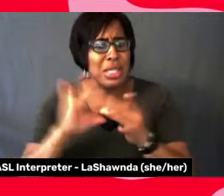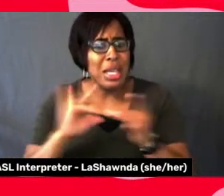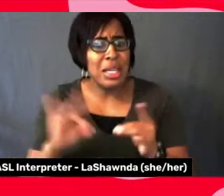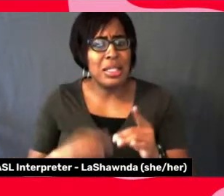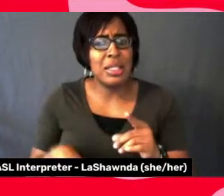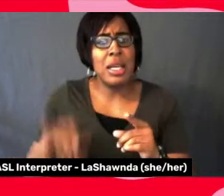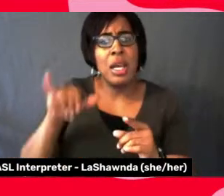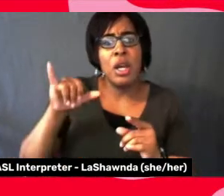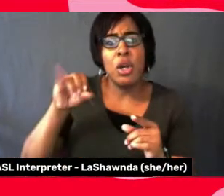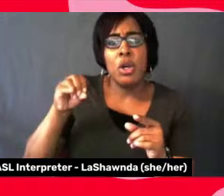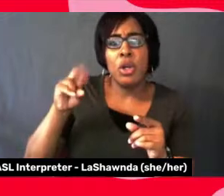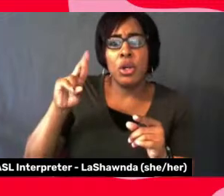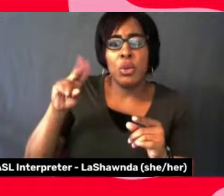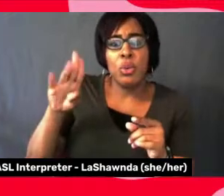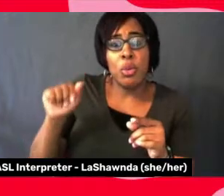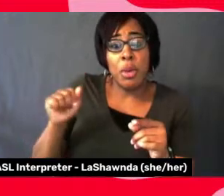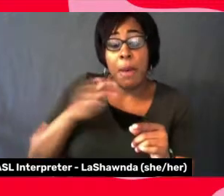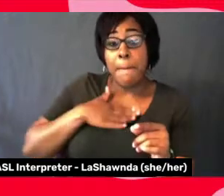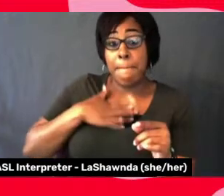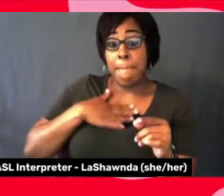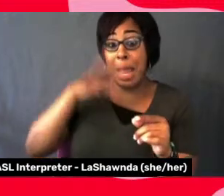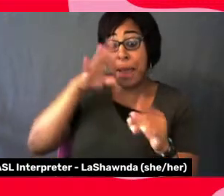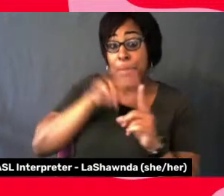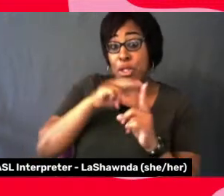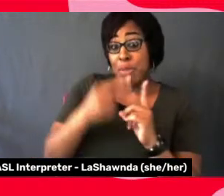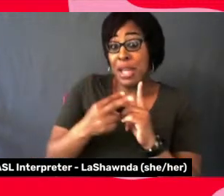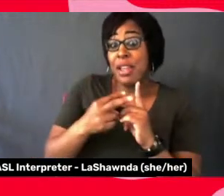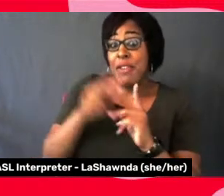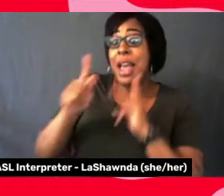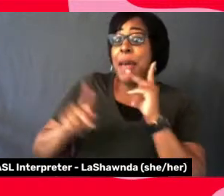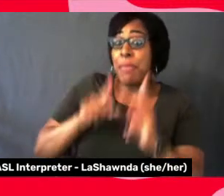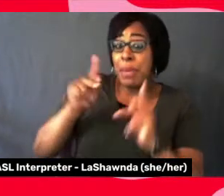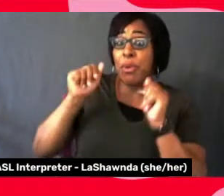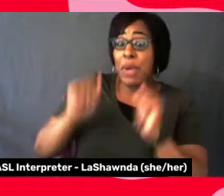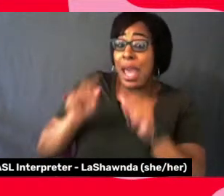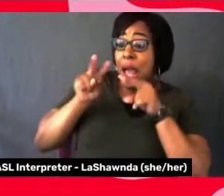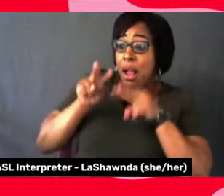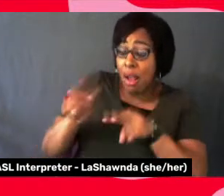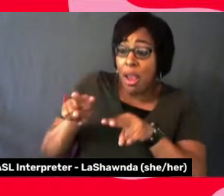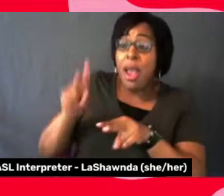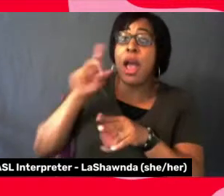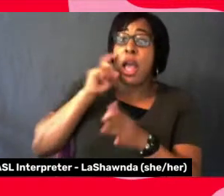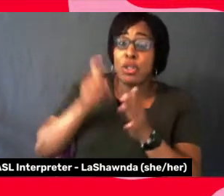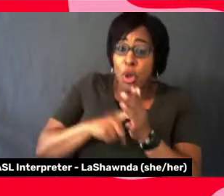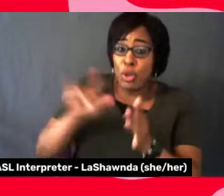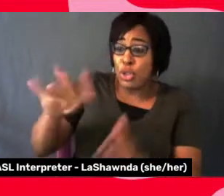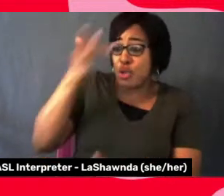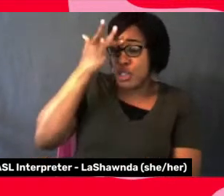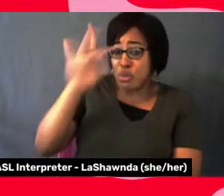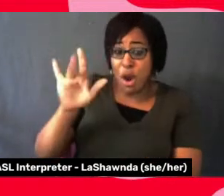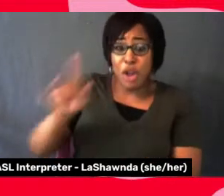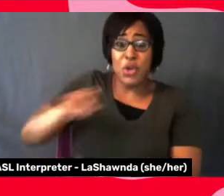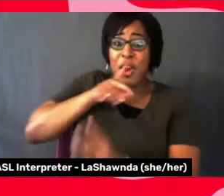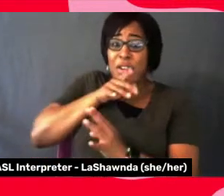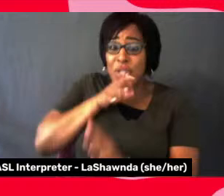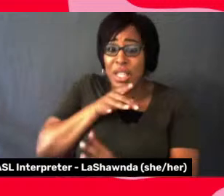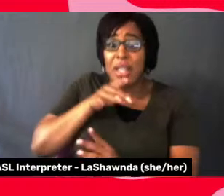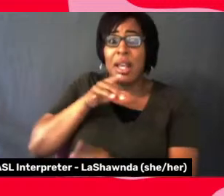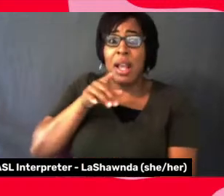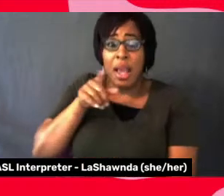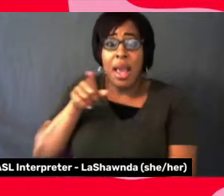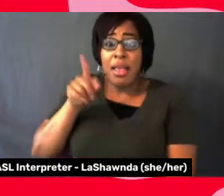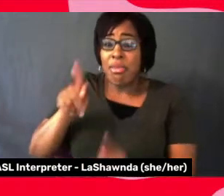theory is that I think they do know, and that's precisely the problem. That's precisely their theory. Exactly. They don't really know.